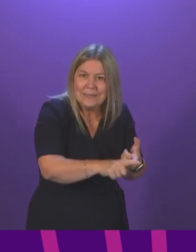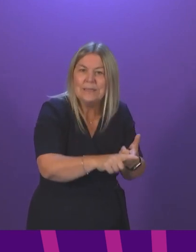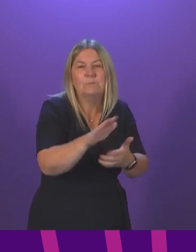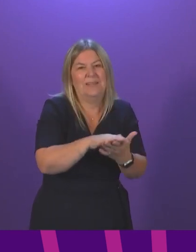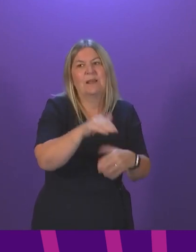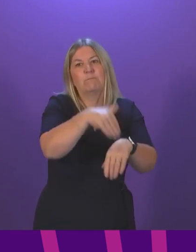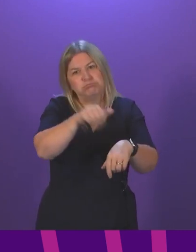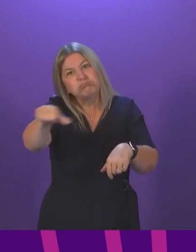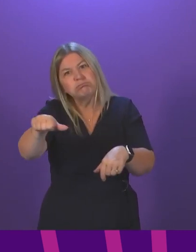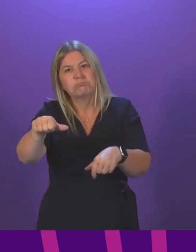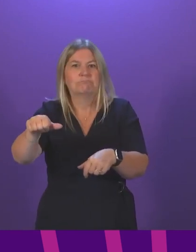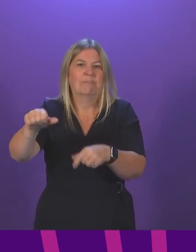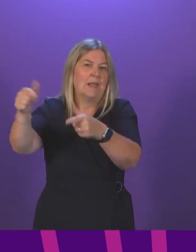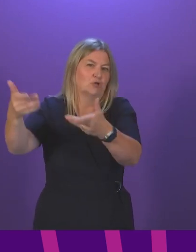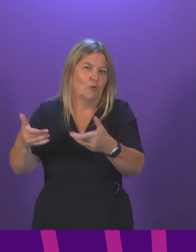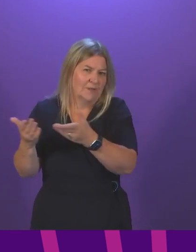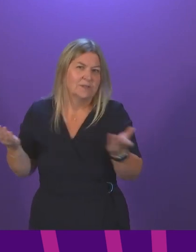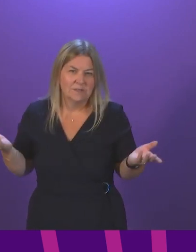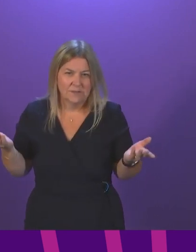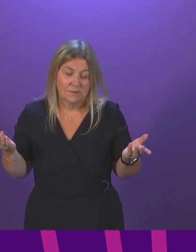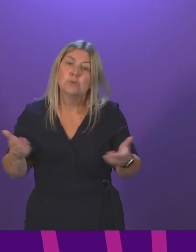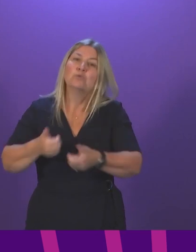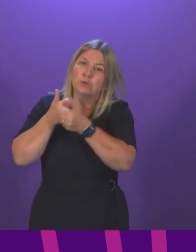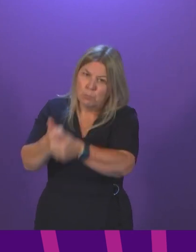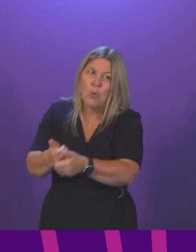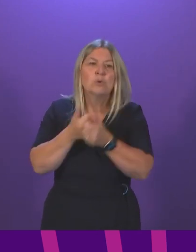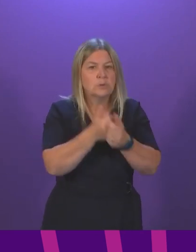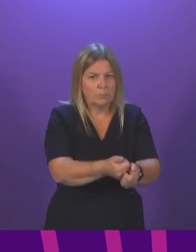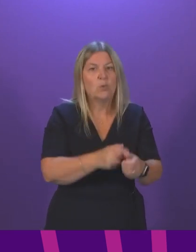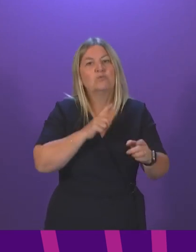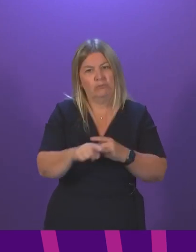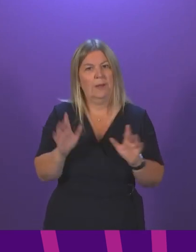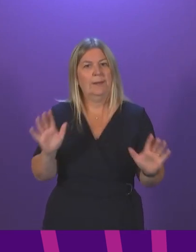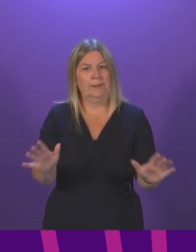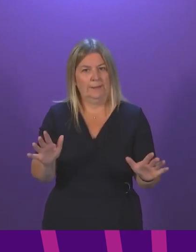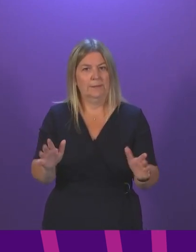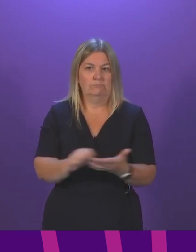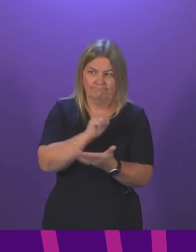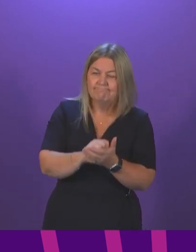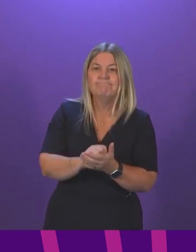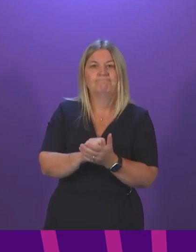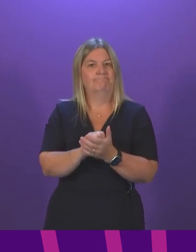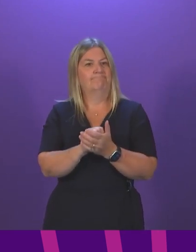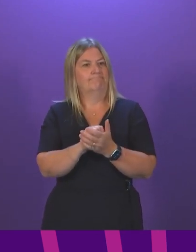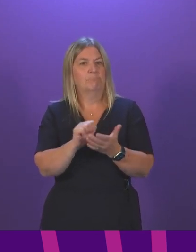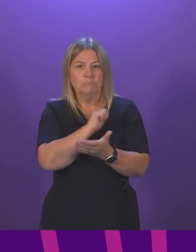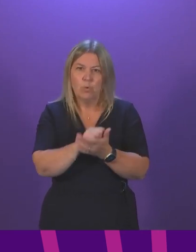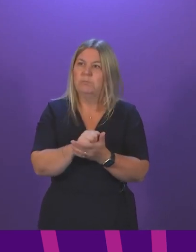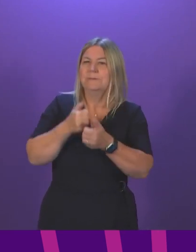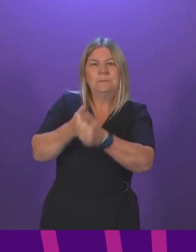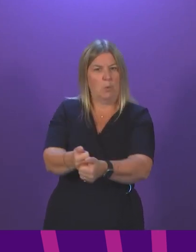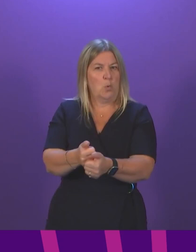necessary to support those who work in the ambulance service, provide the level of service that patients demand and have a right